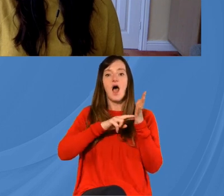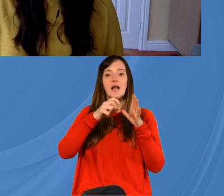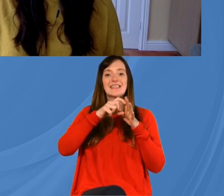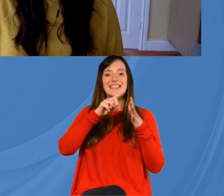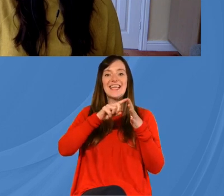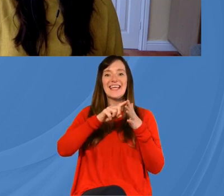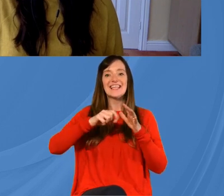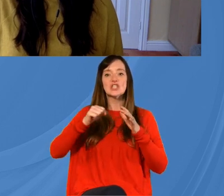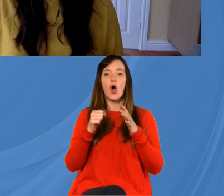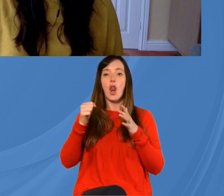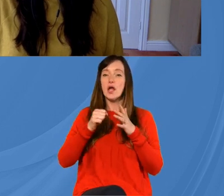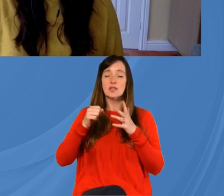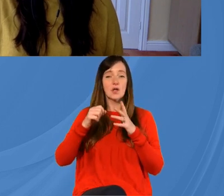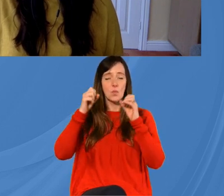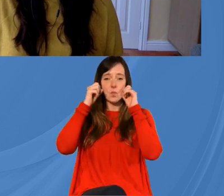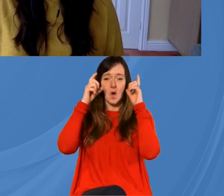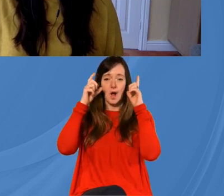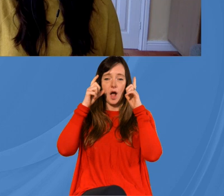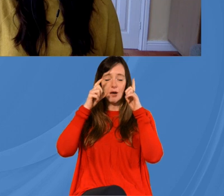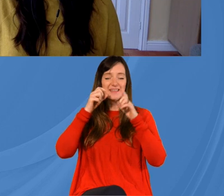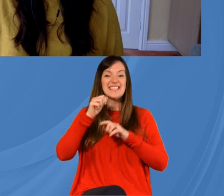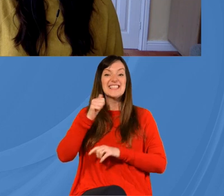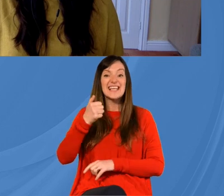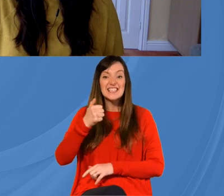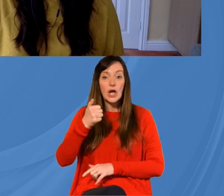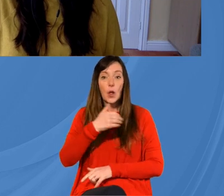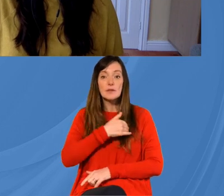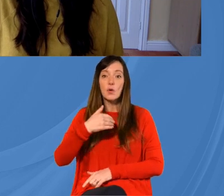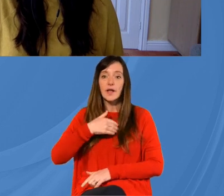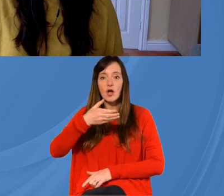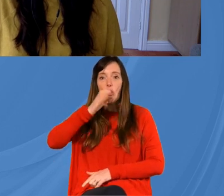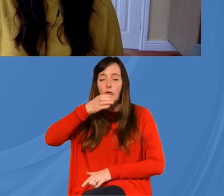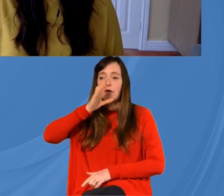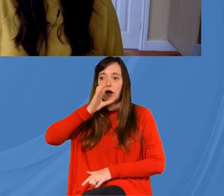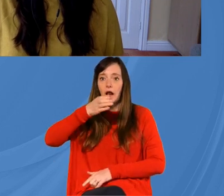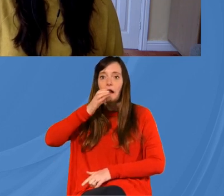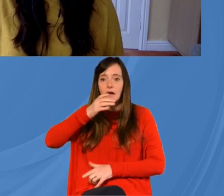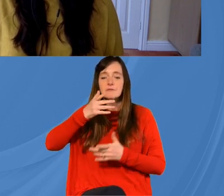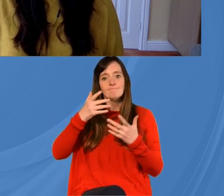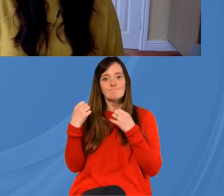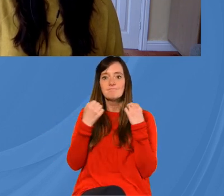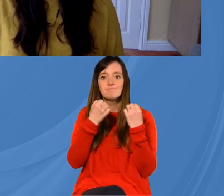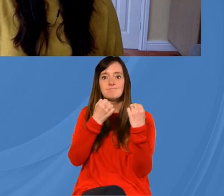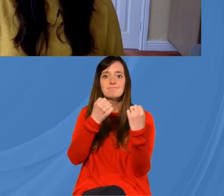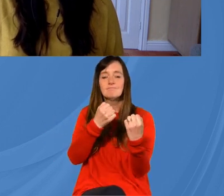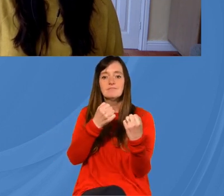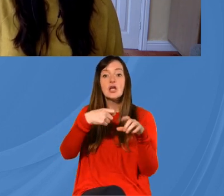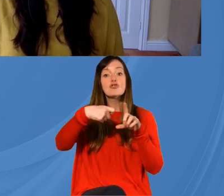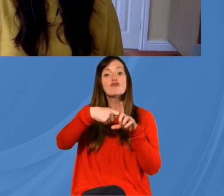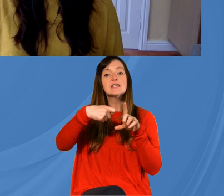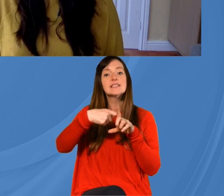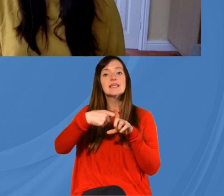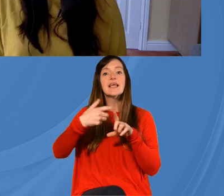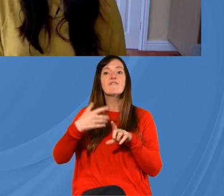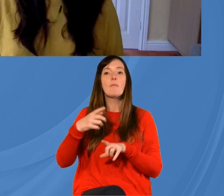a.m starts wow yeah lots of coffee inside me this morning excellent good and christy where are you i'm beaming in from